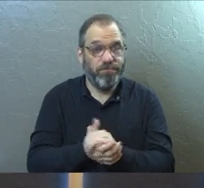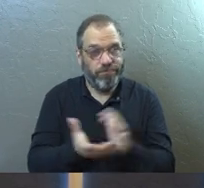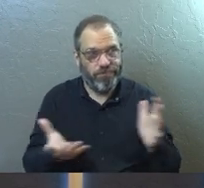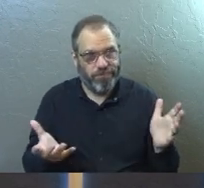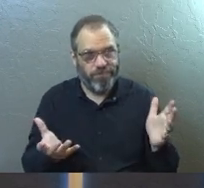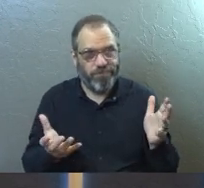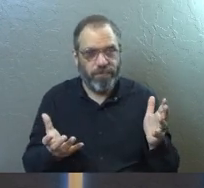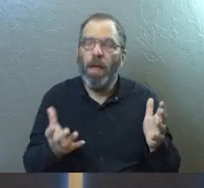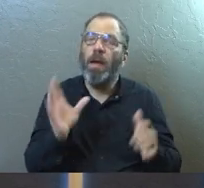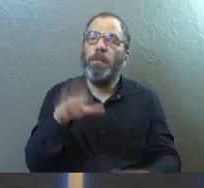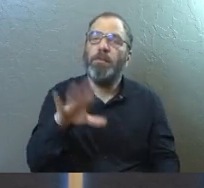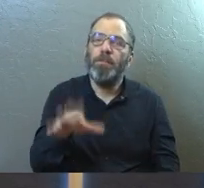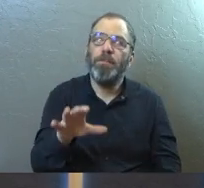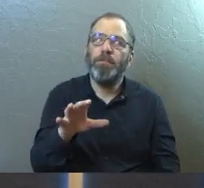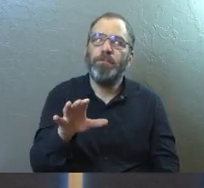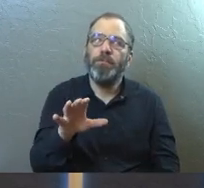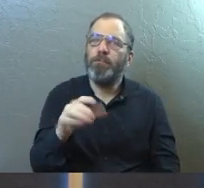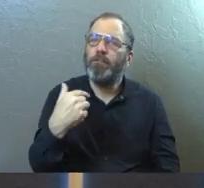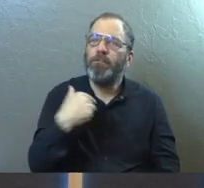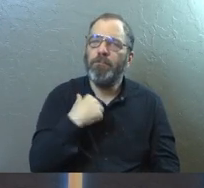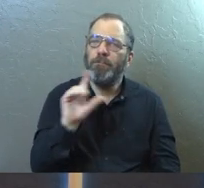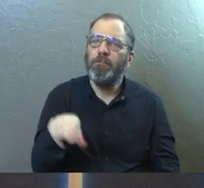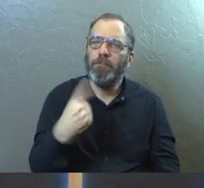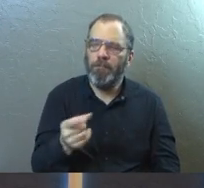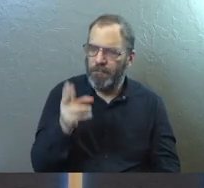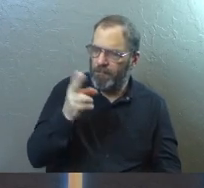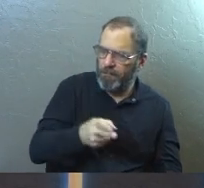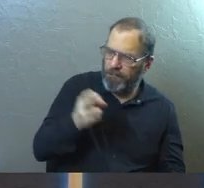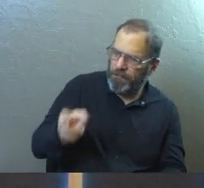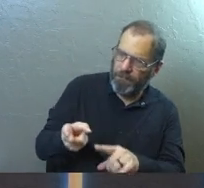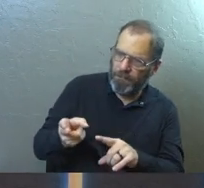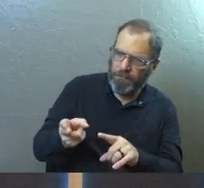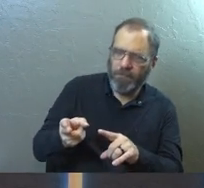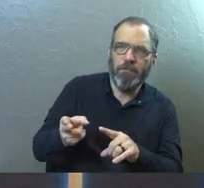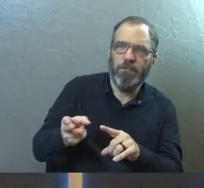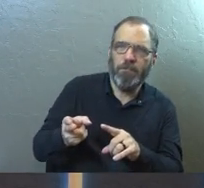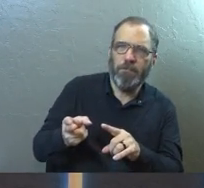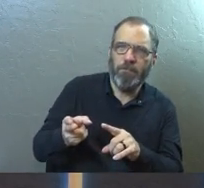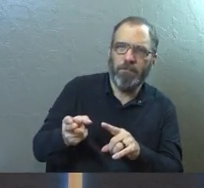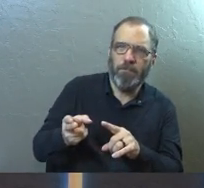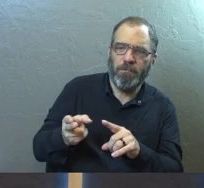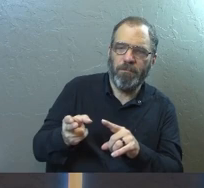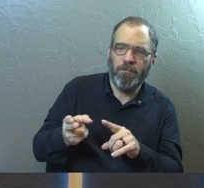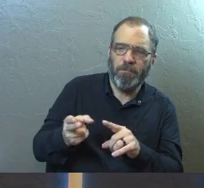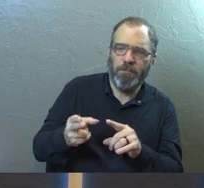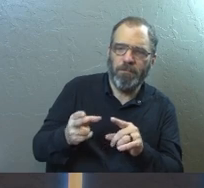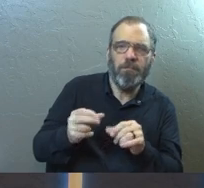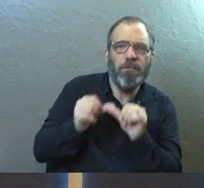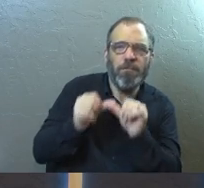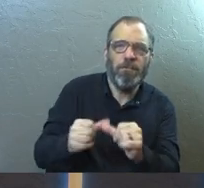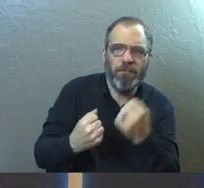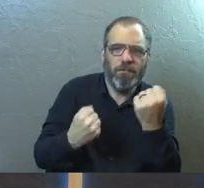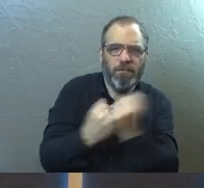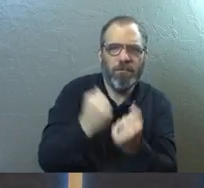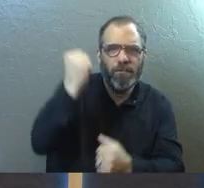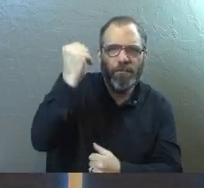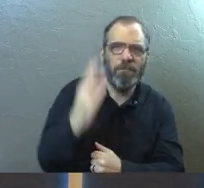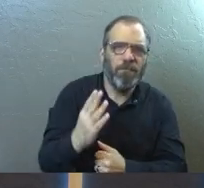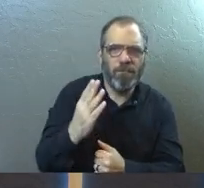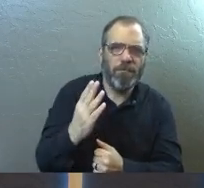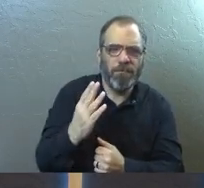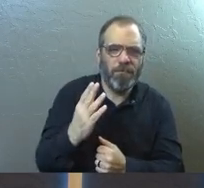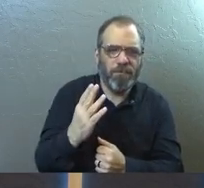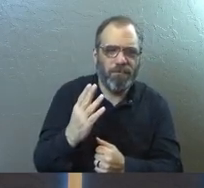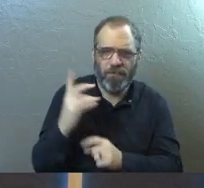I would also argue it's the only way history could have consistently held up God's argument